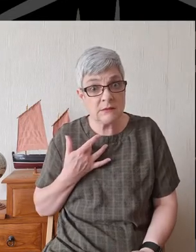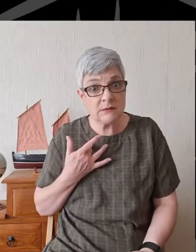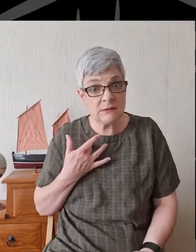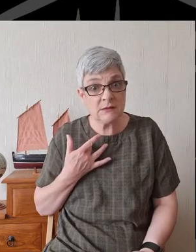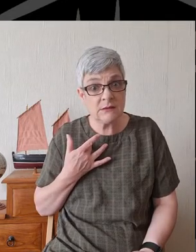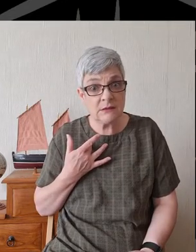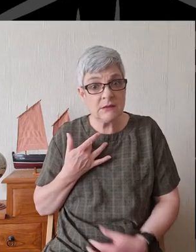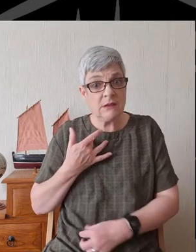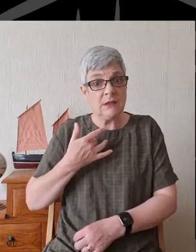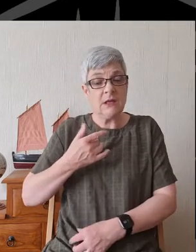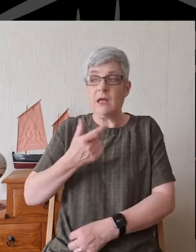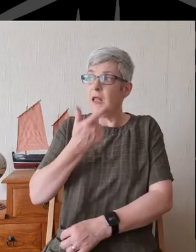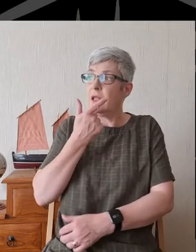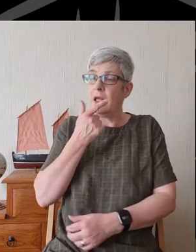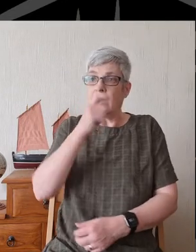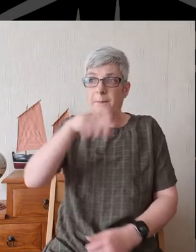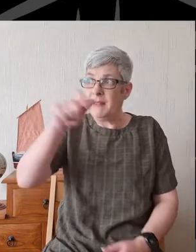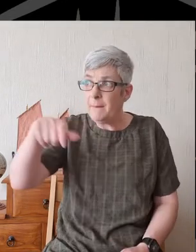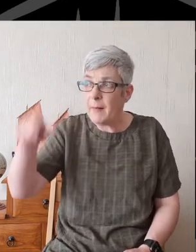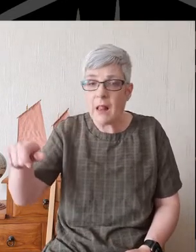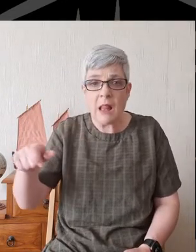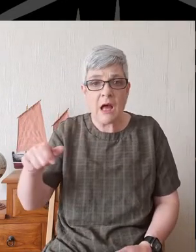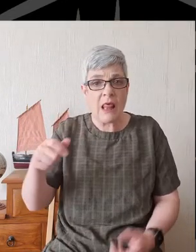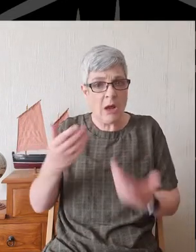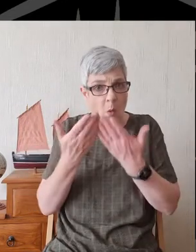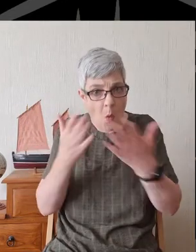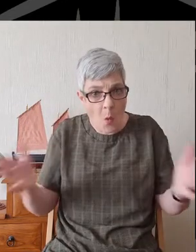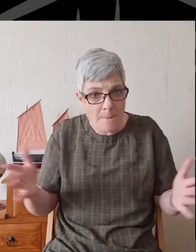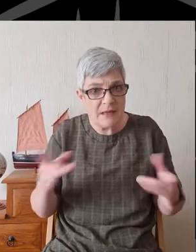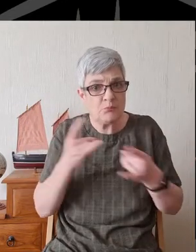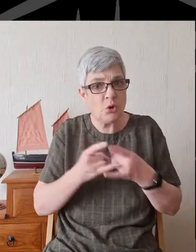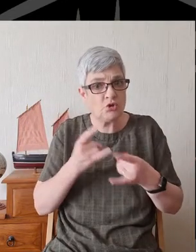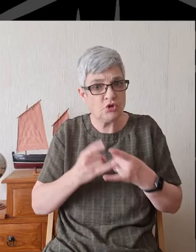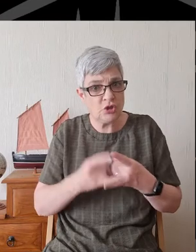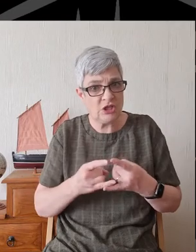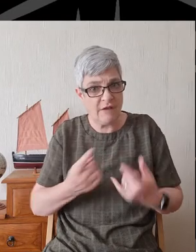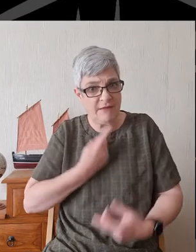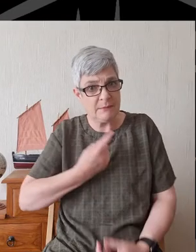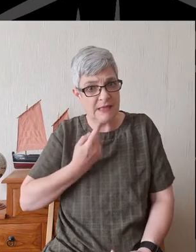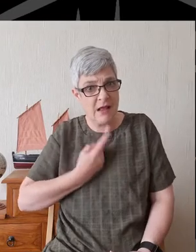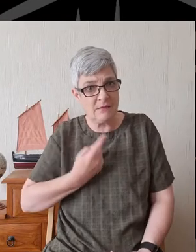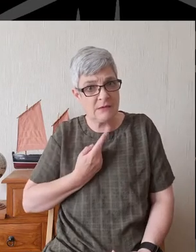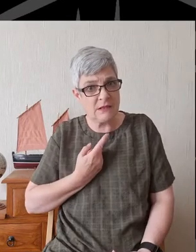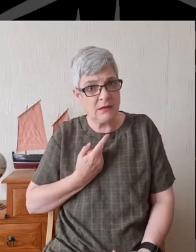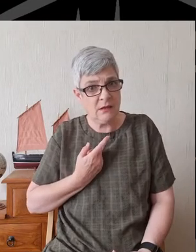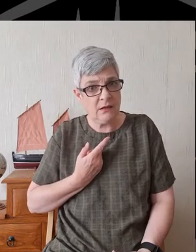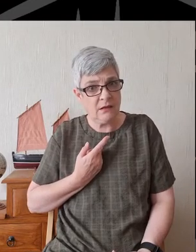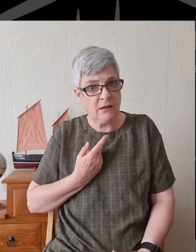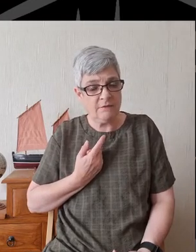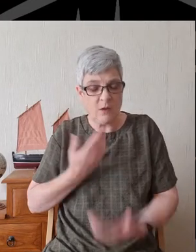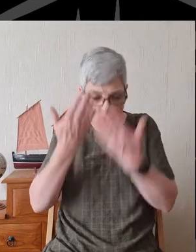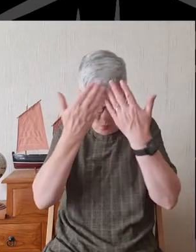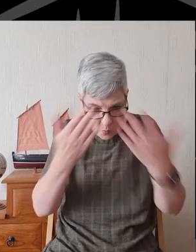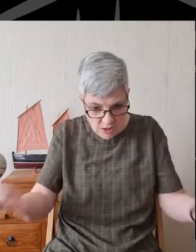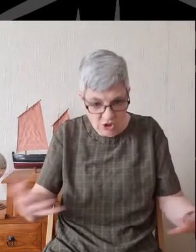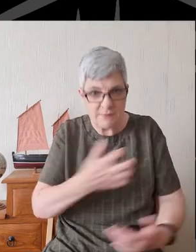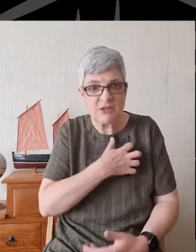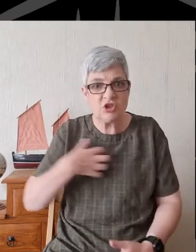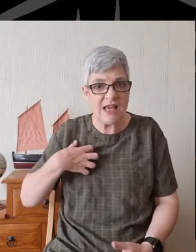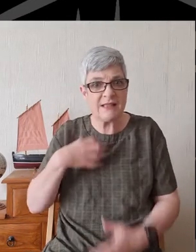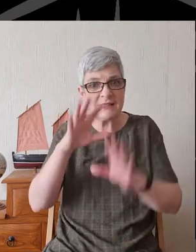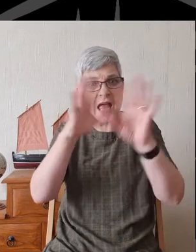The people are engaged in open prostitution of themselves as they worship this idol of jealousy.